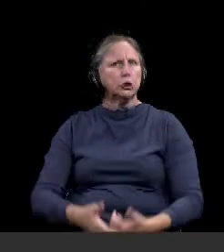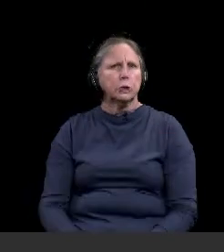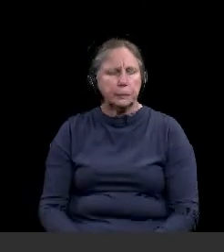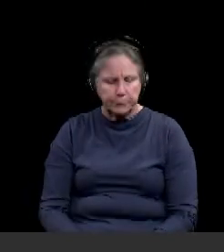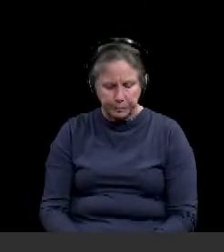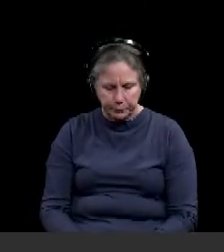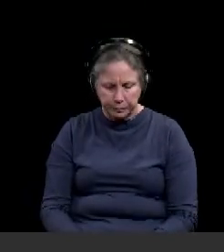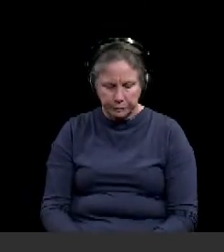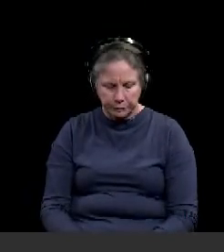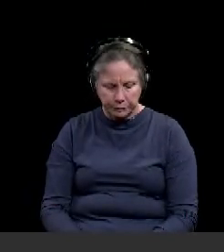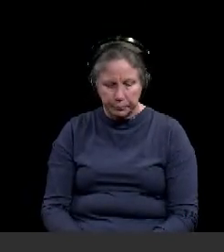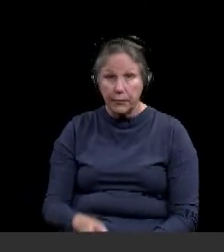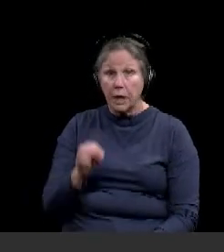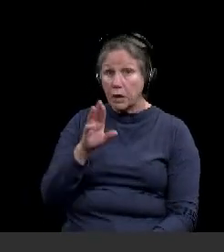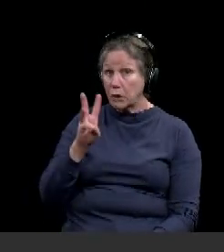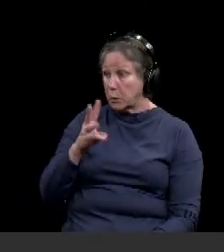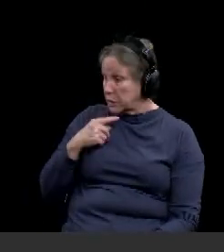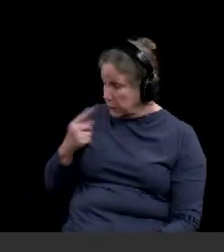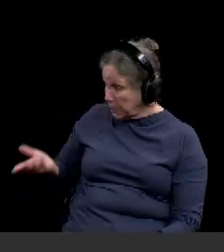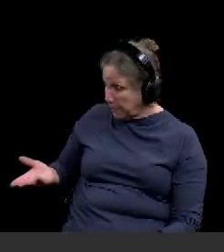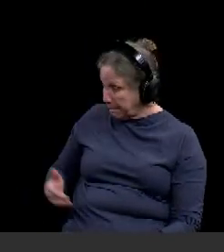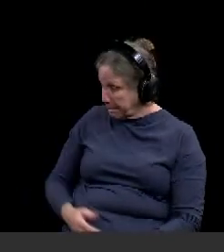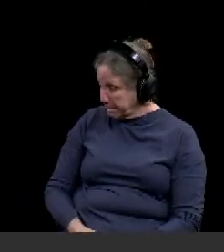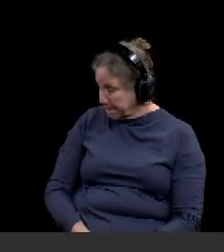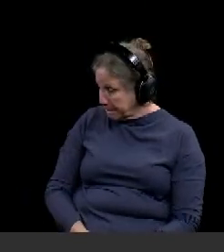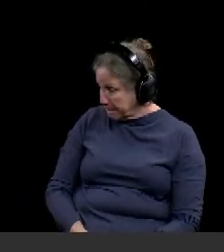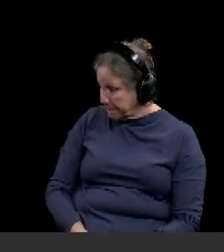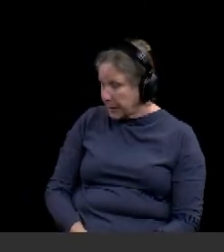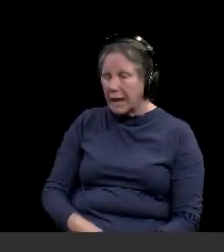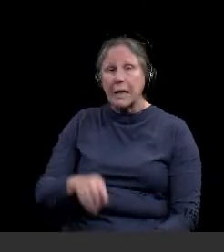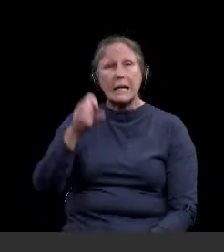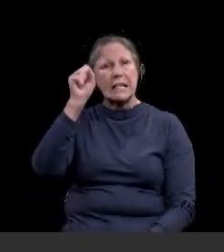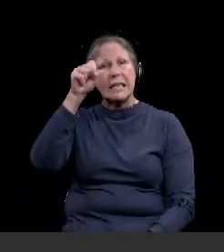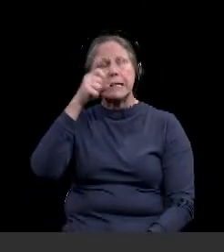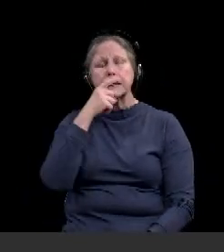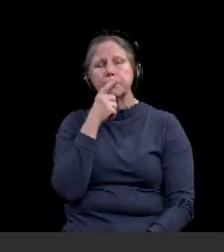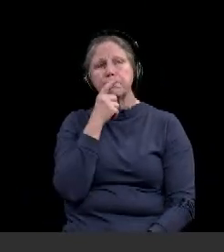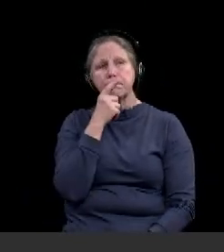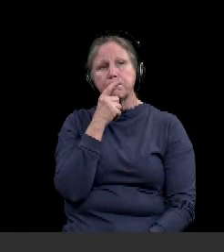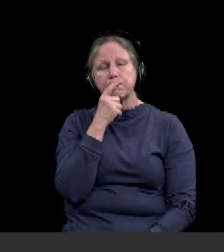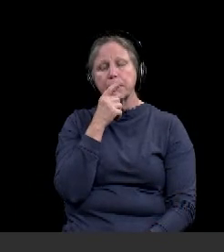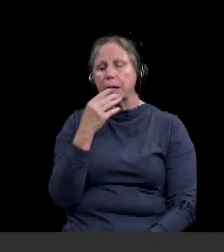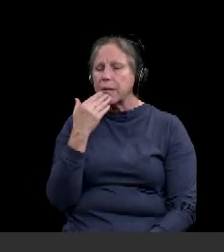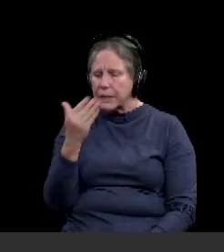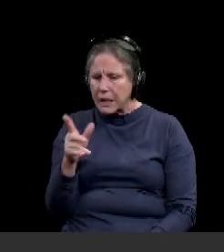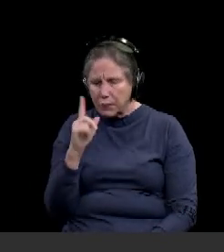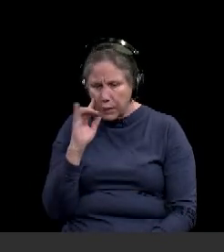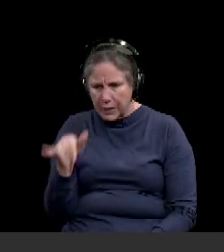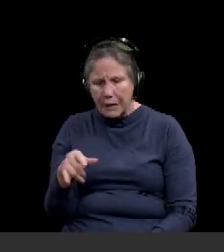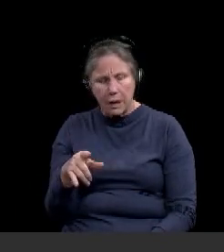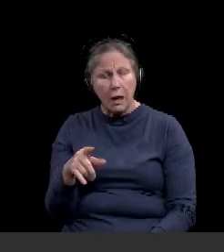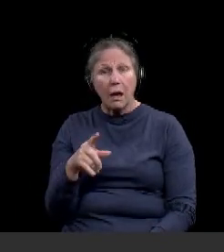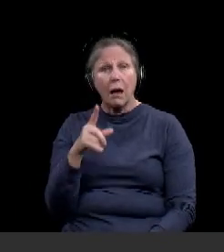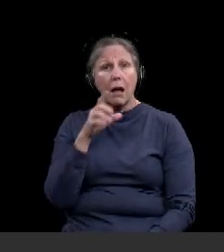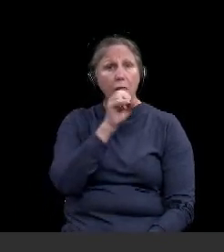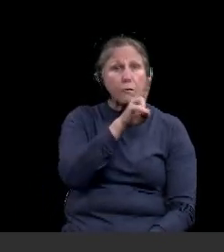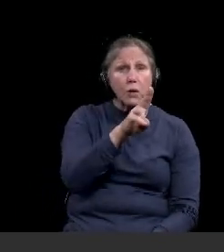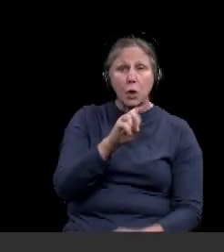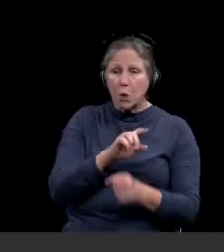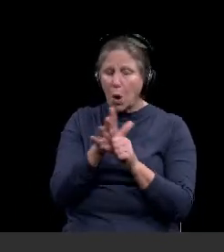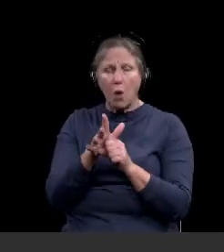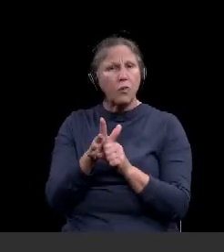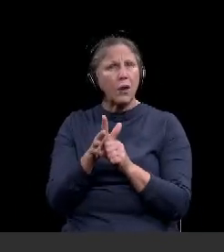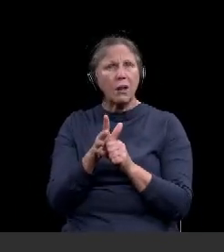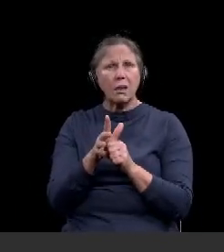Uh, Dr. Wilson, would you speak to that please? Right. I think it's, uh, thanks Shaquille. I think it's very difficult to tell them apart without